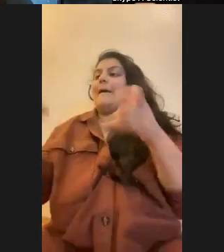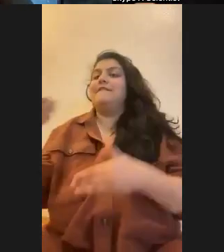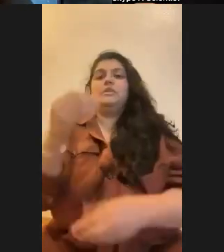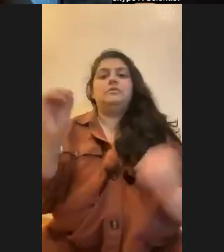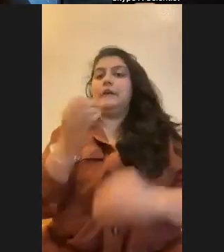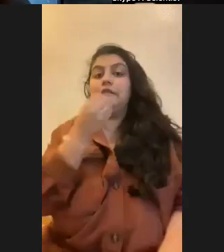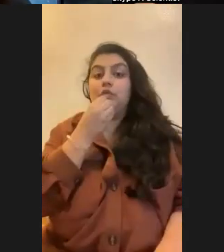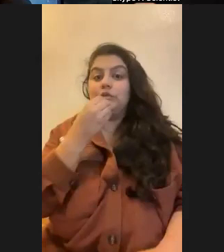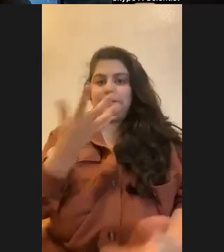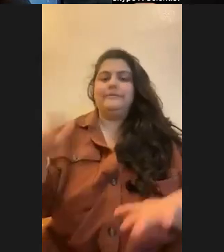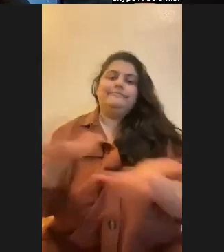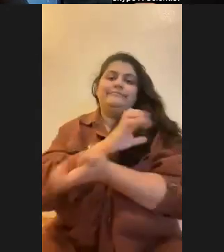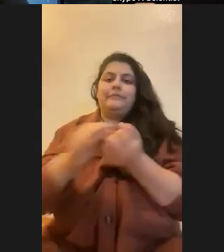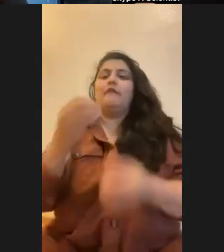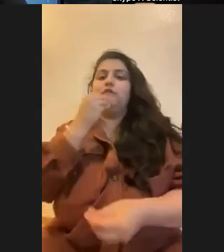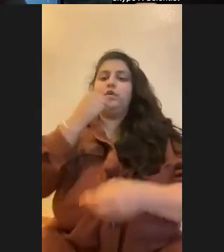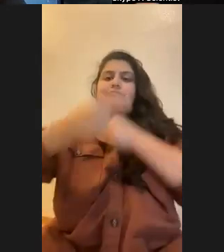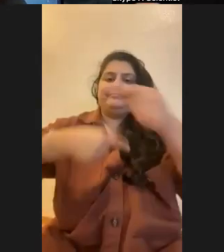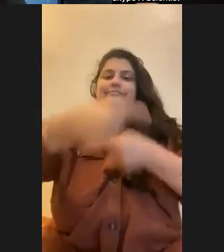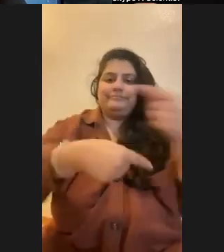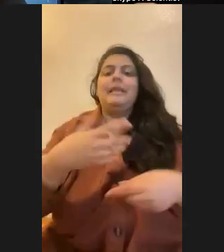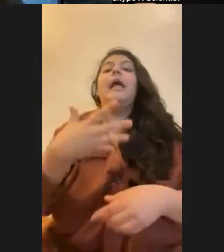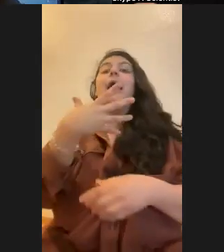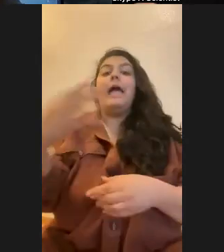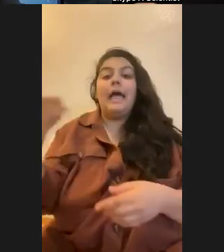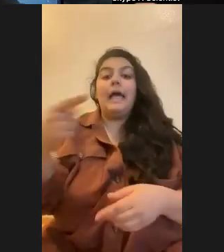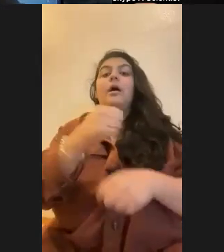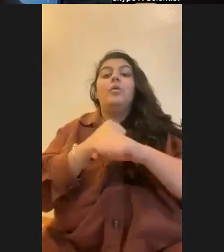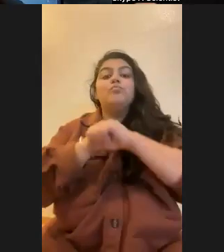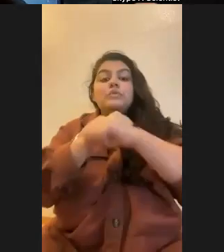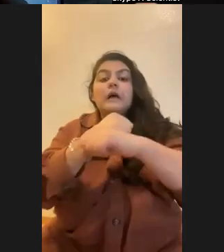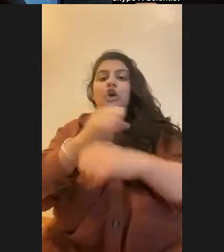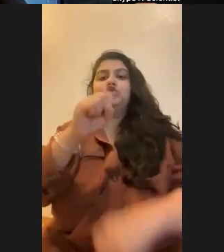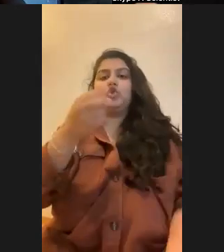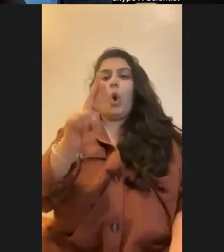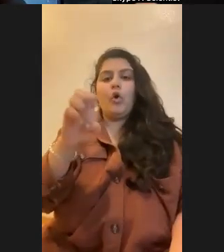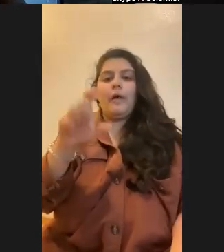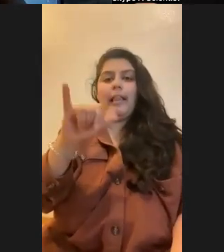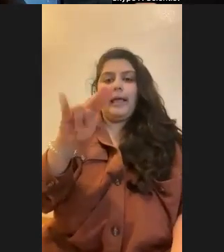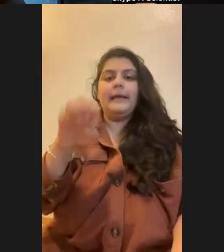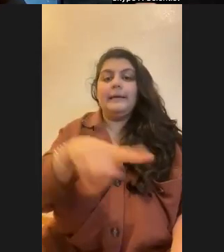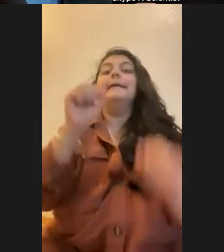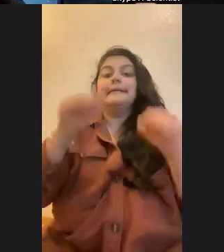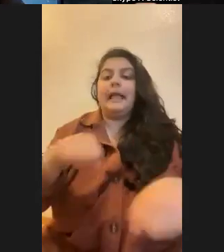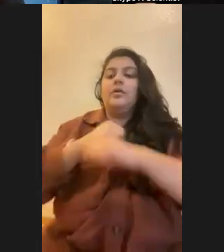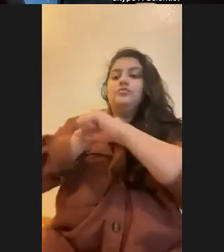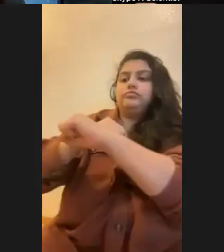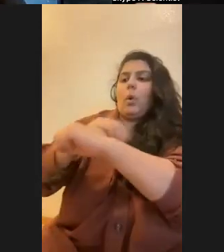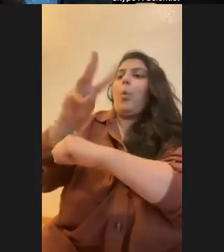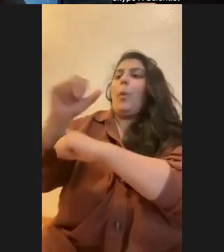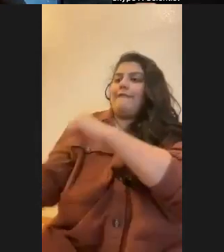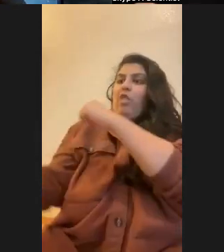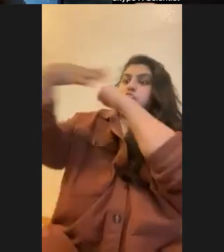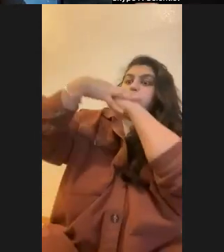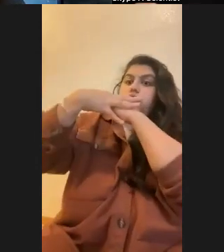Along with that, they provide a lot of shoreline protection. Coral reefs can reduce wave impacts from storms. So a lot of that